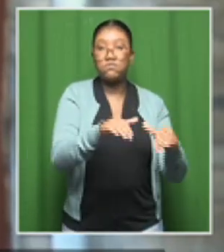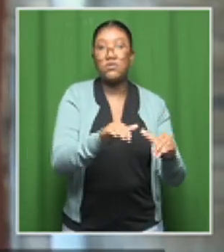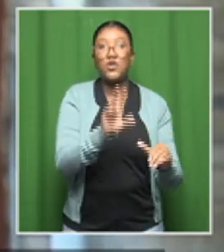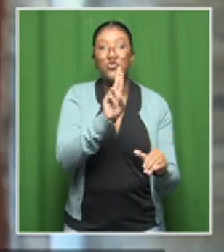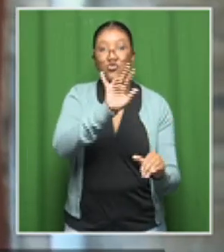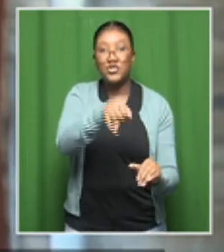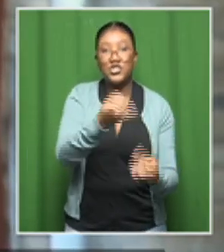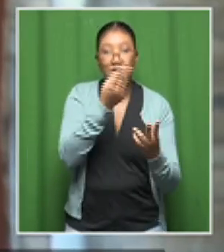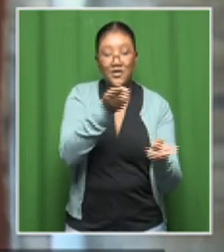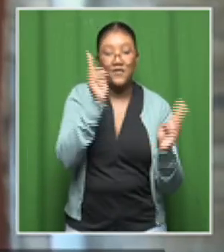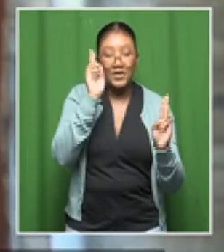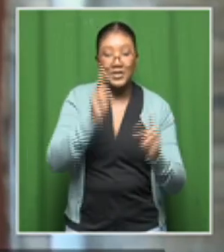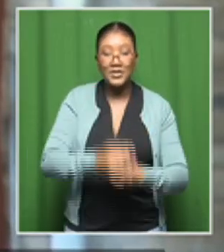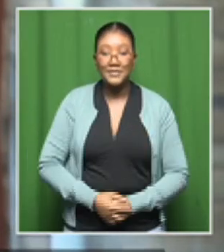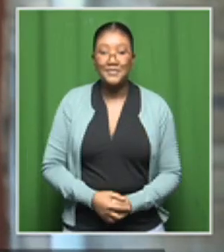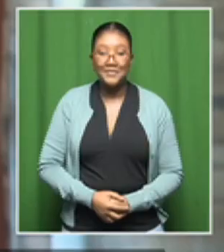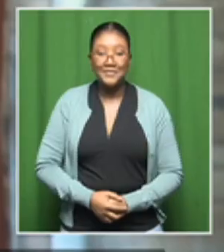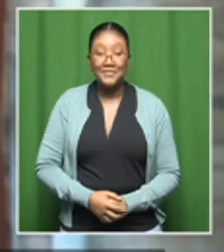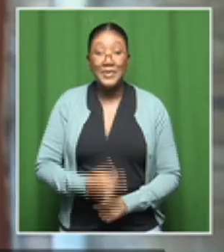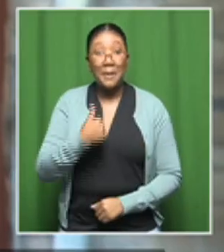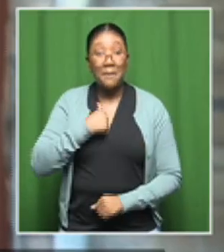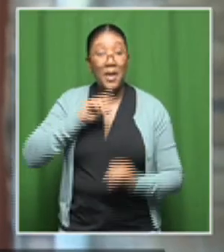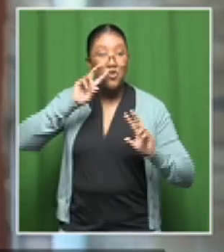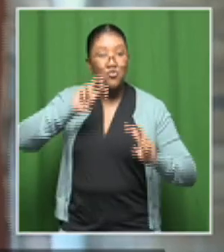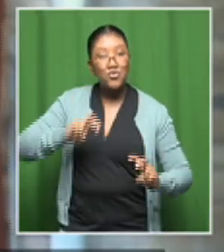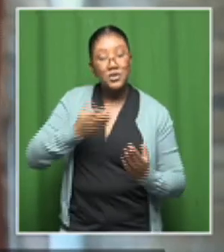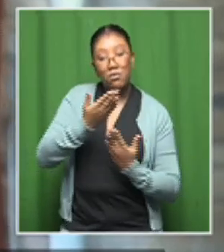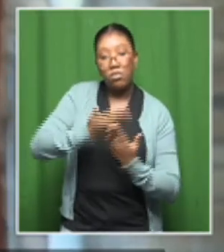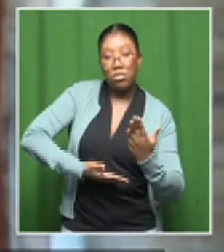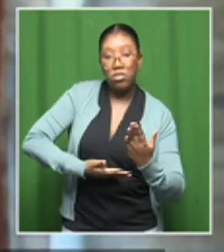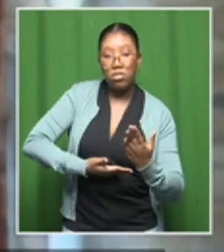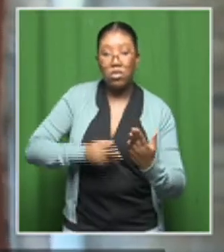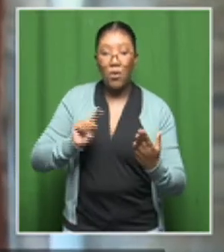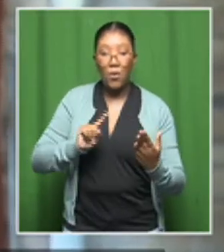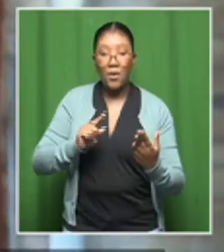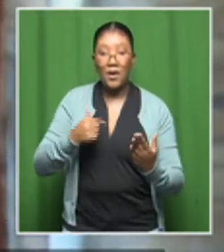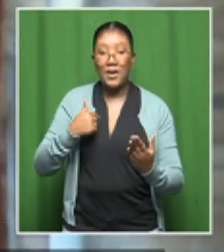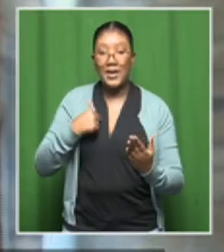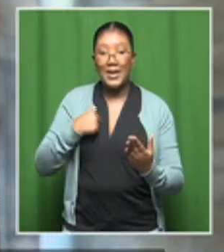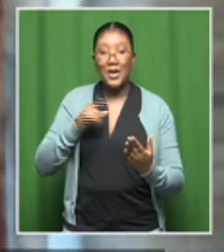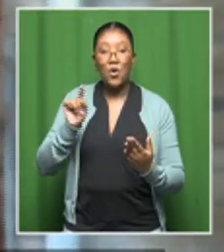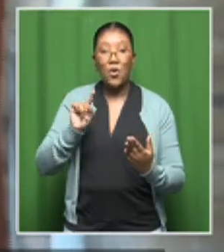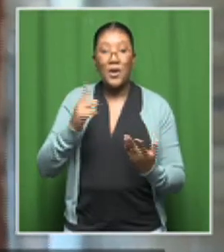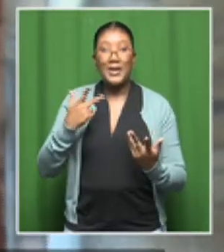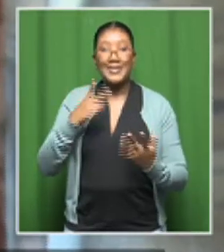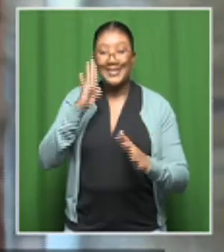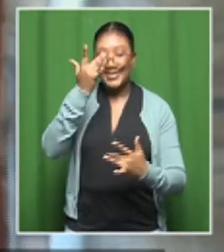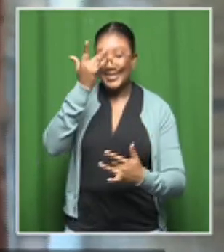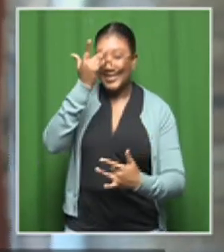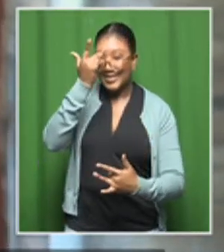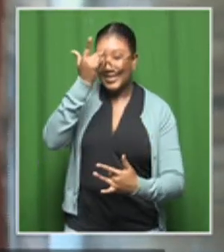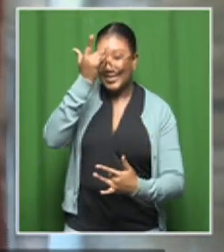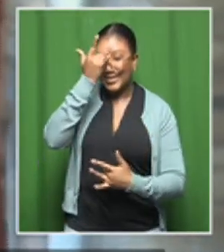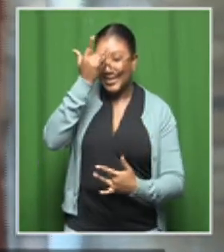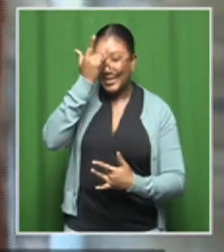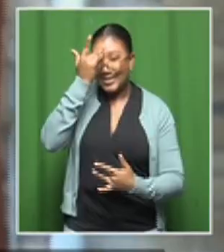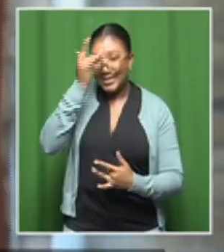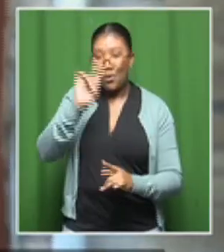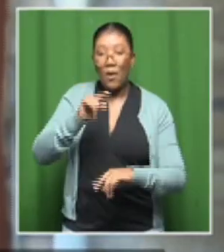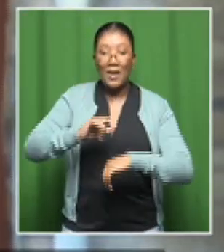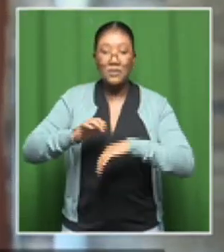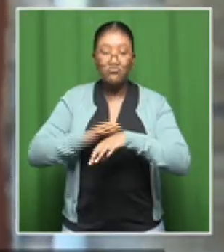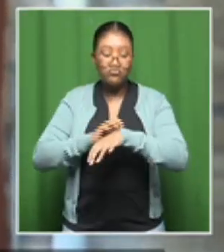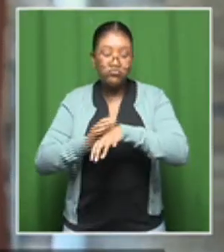My research is on neglected tropical diseases. These include your rabies,